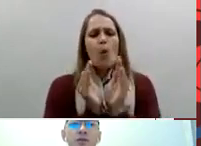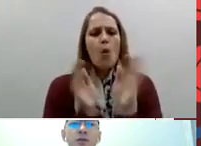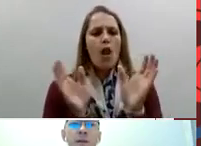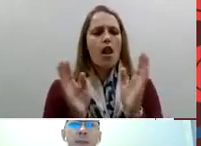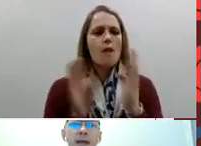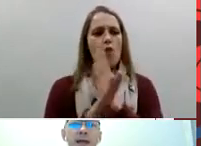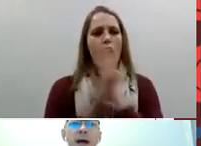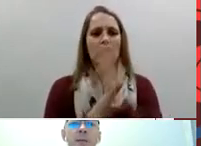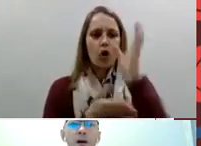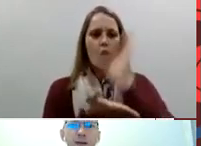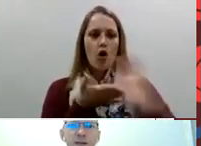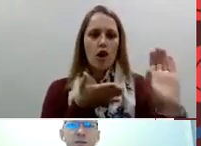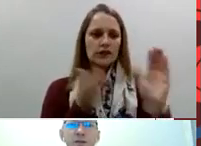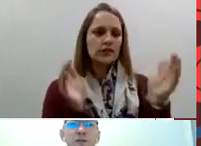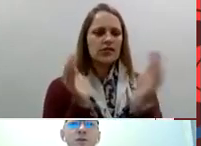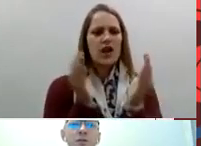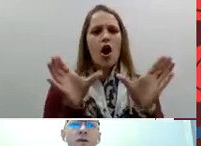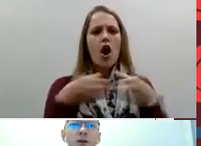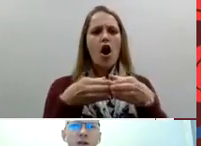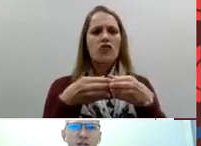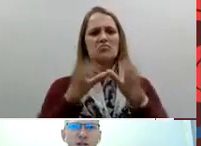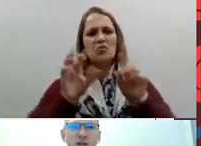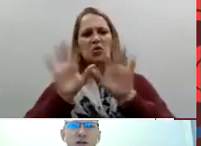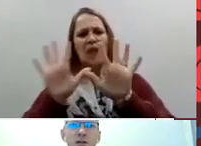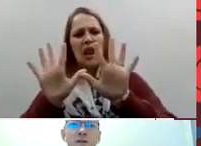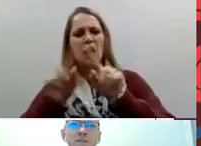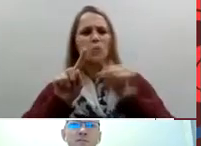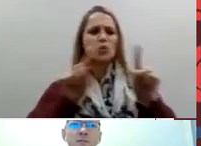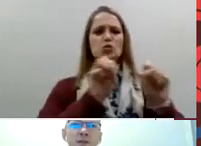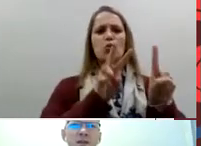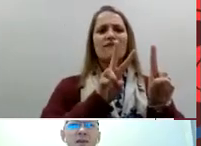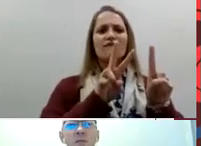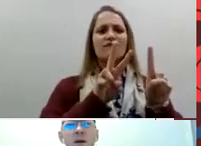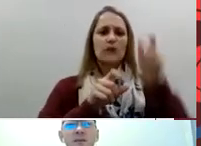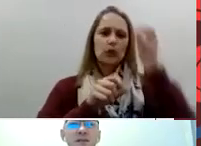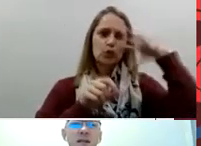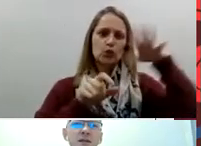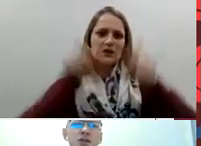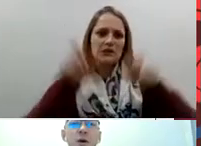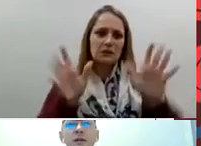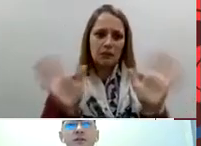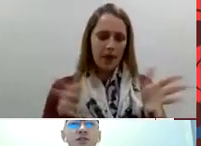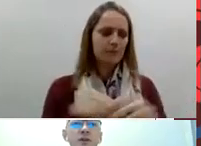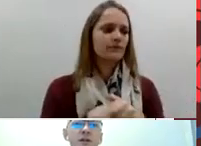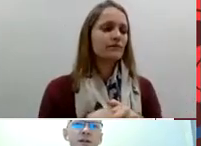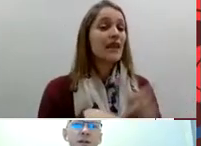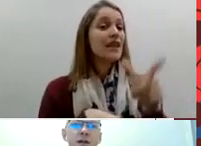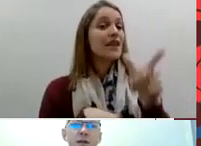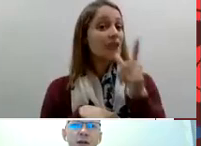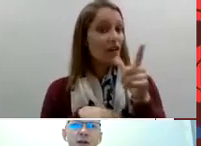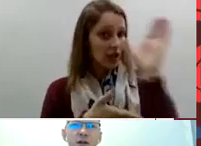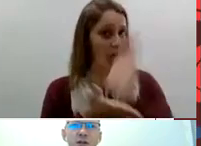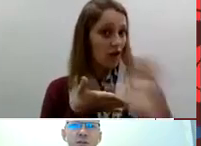school in Hermanas it was a small private college about 10 to 12 students